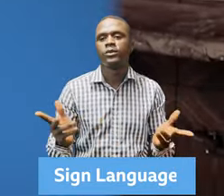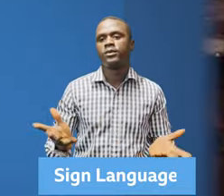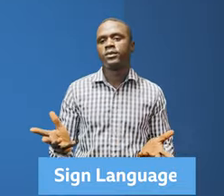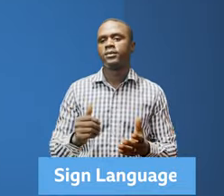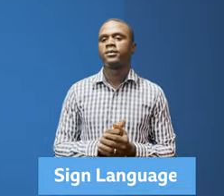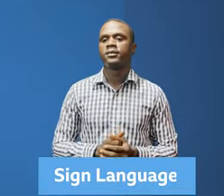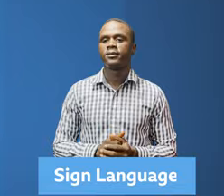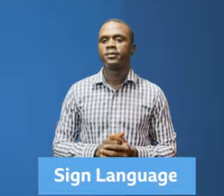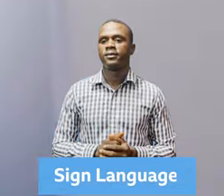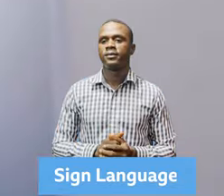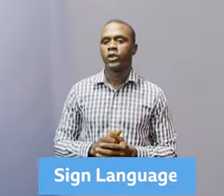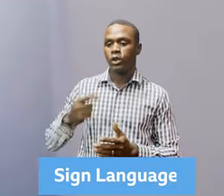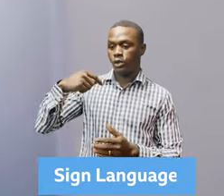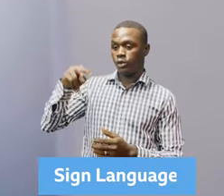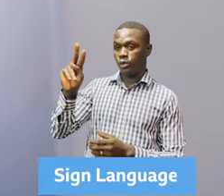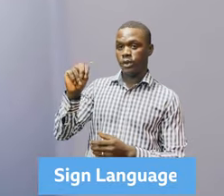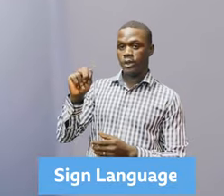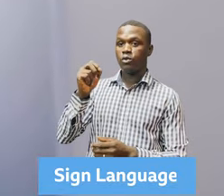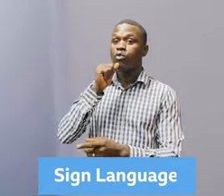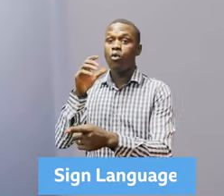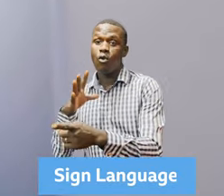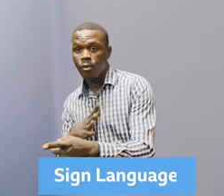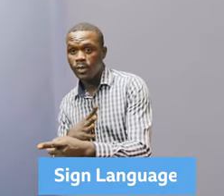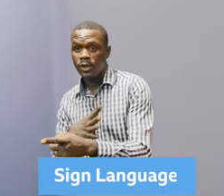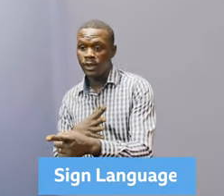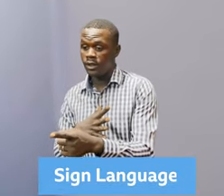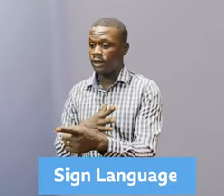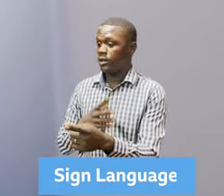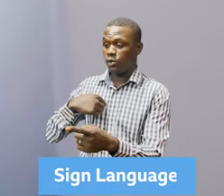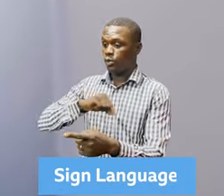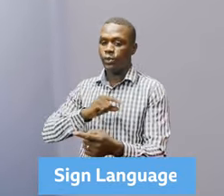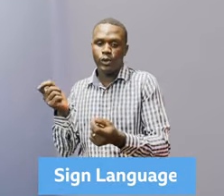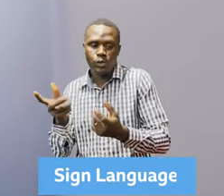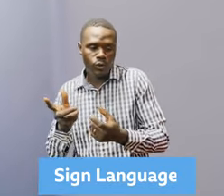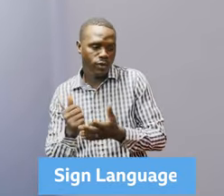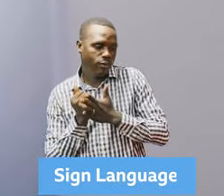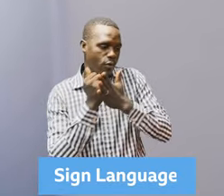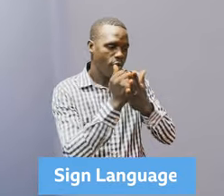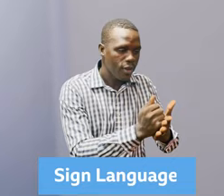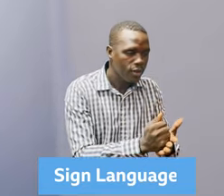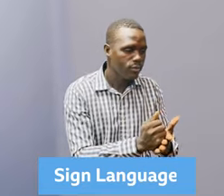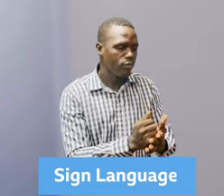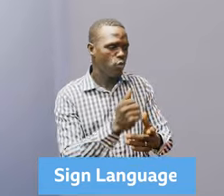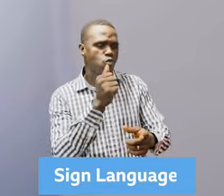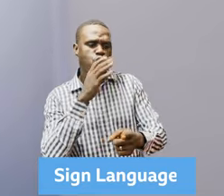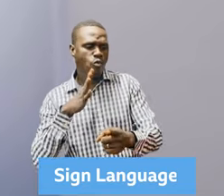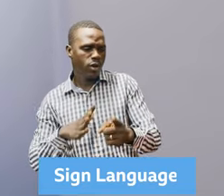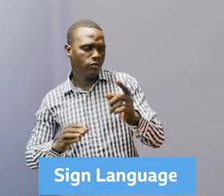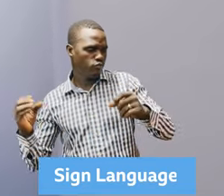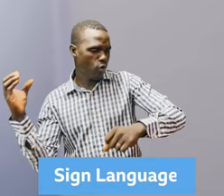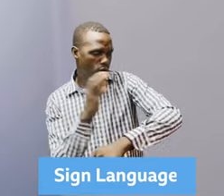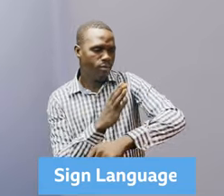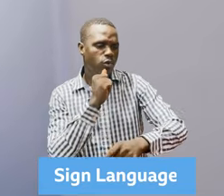Leone. UN Women is the champion of gender equality and the empowerment of women. For